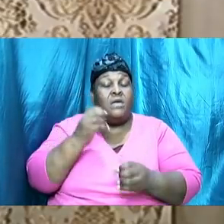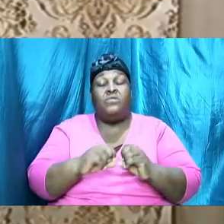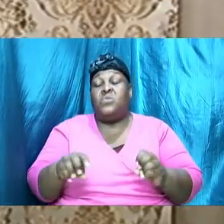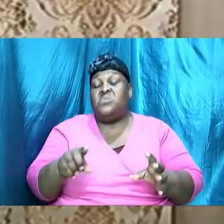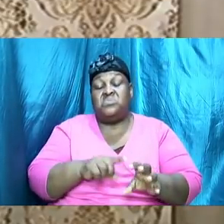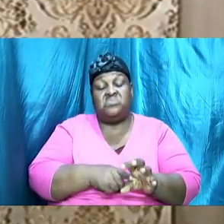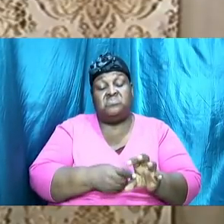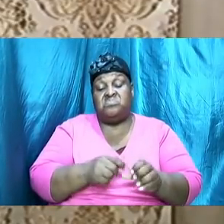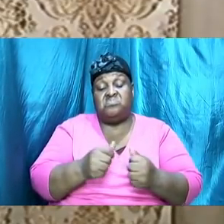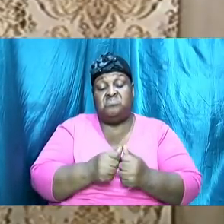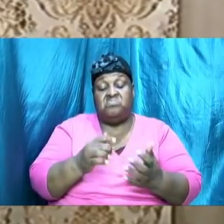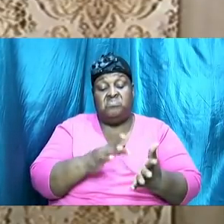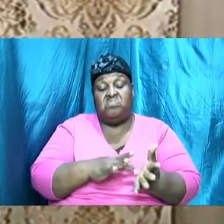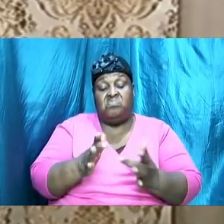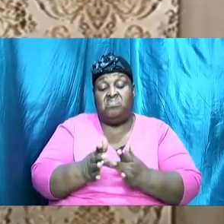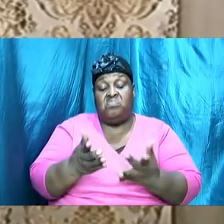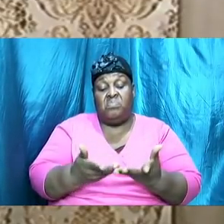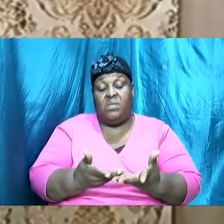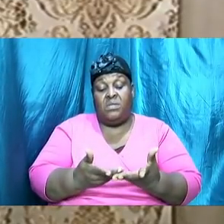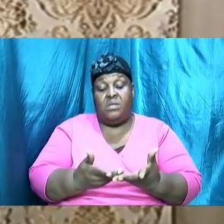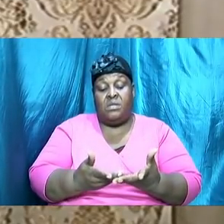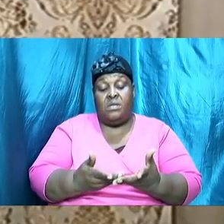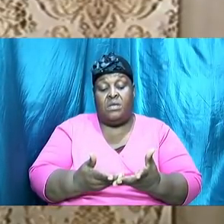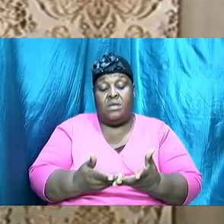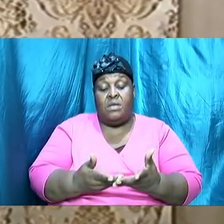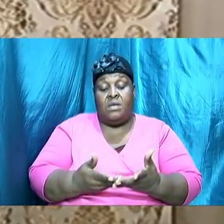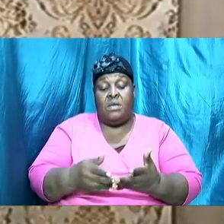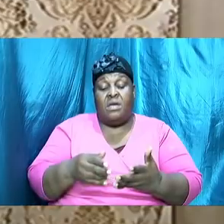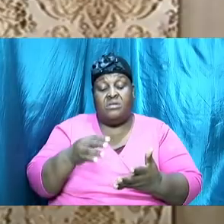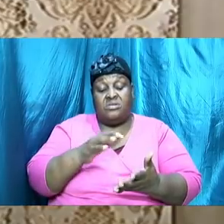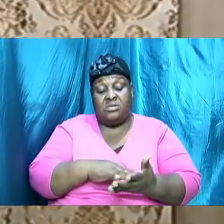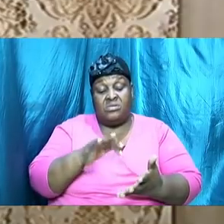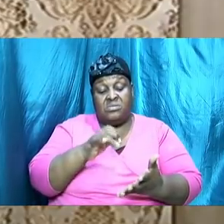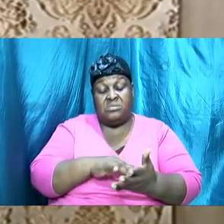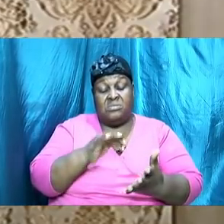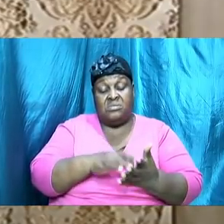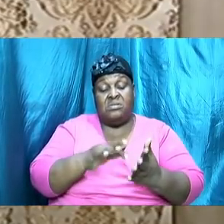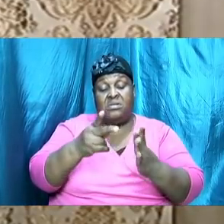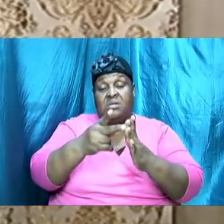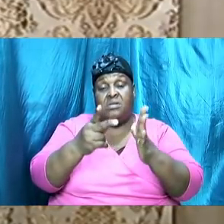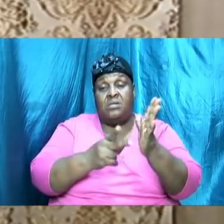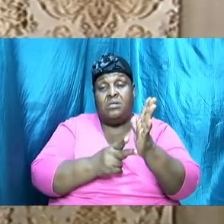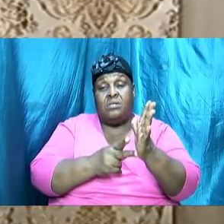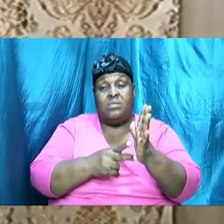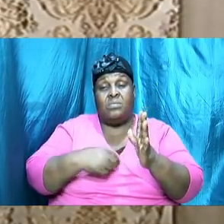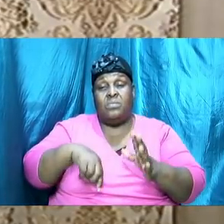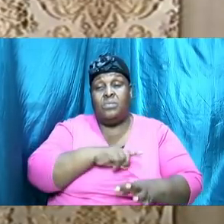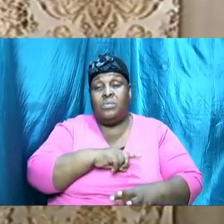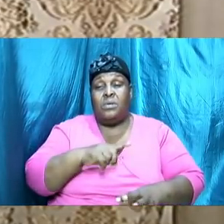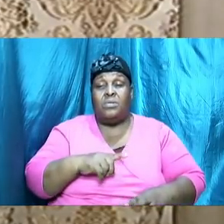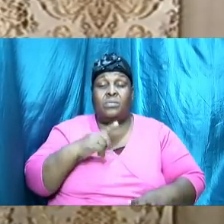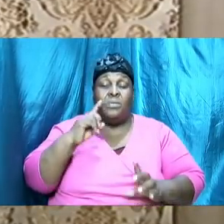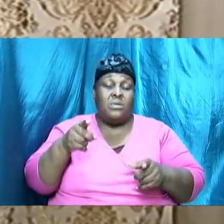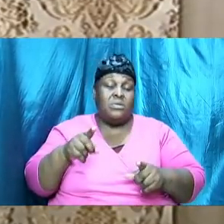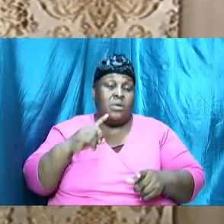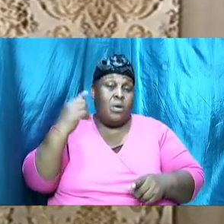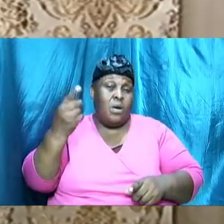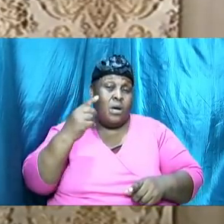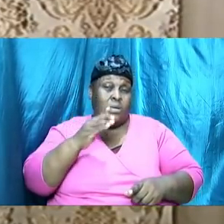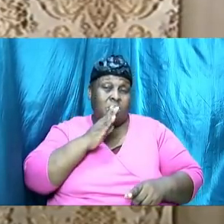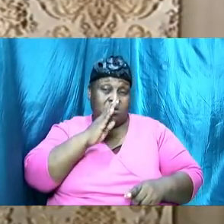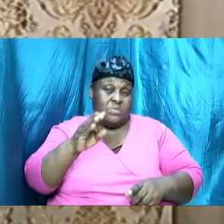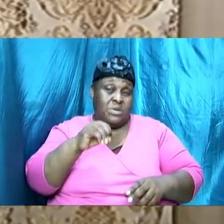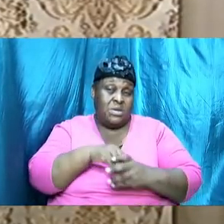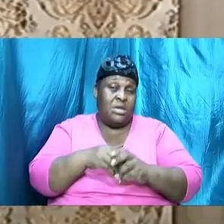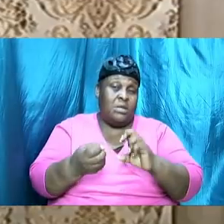the book and follow the principle we are going to always be in trouble you know this